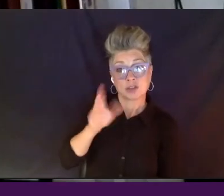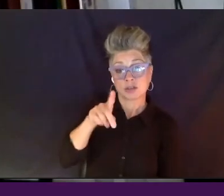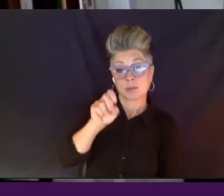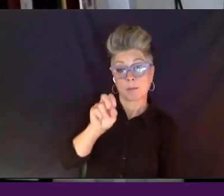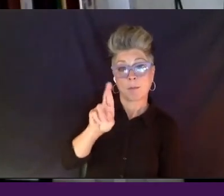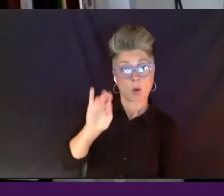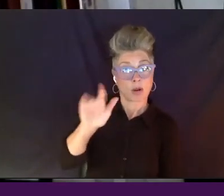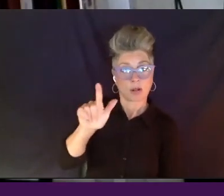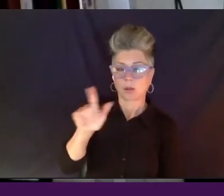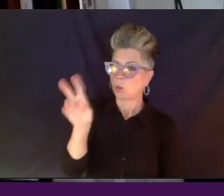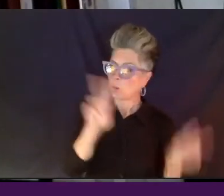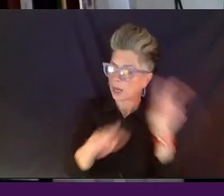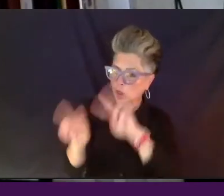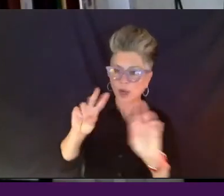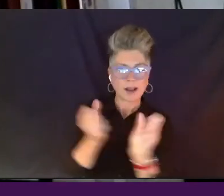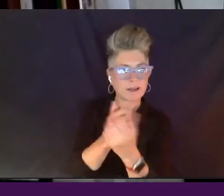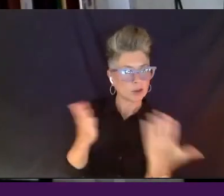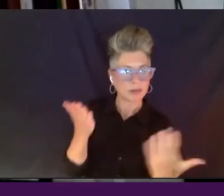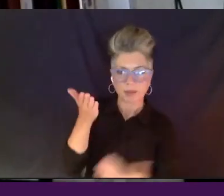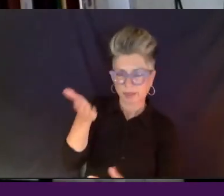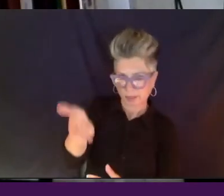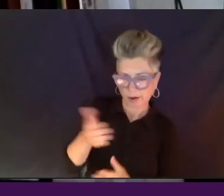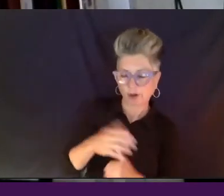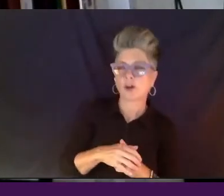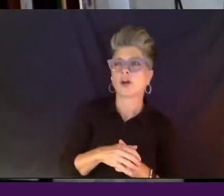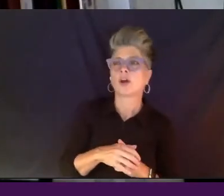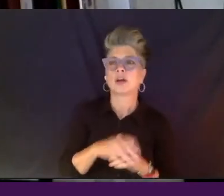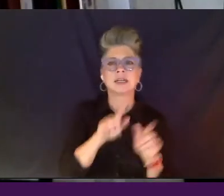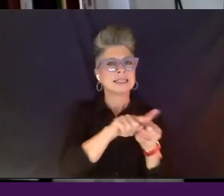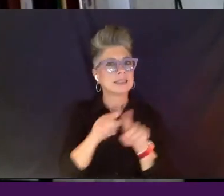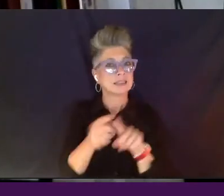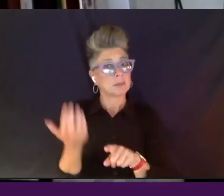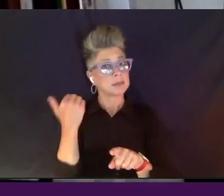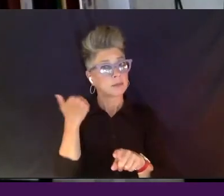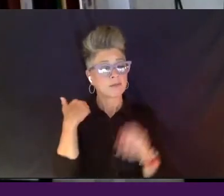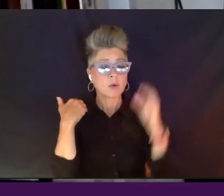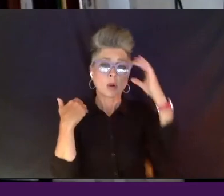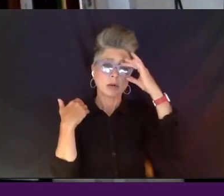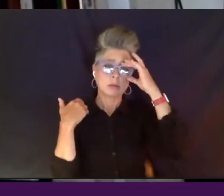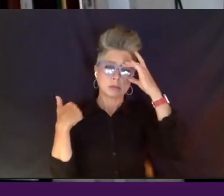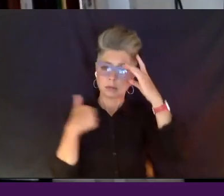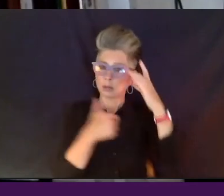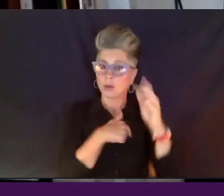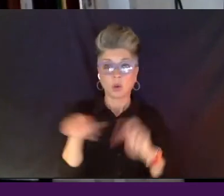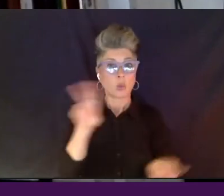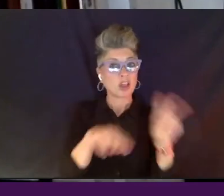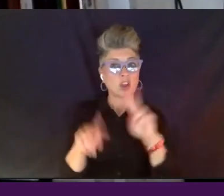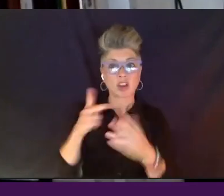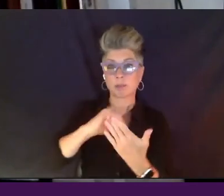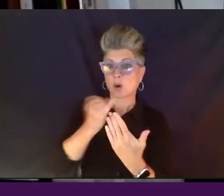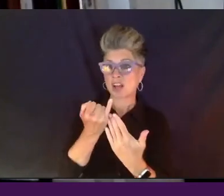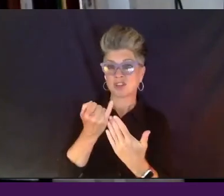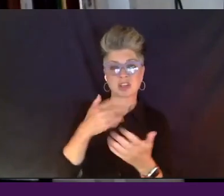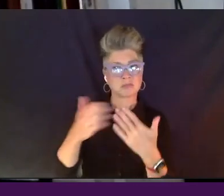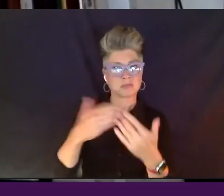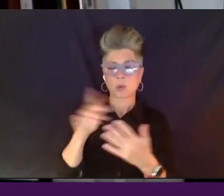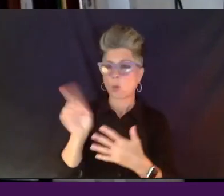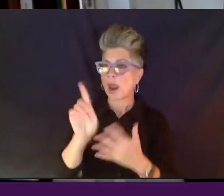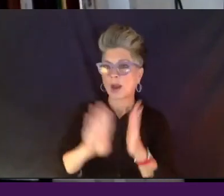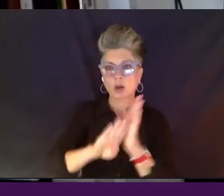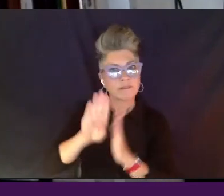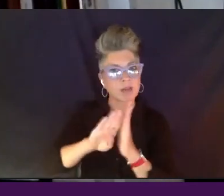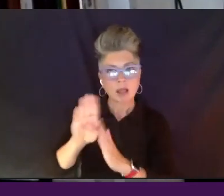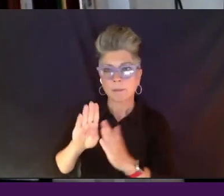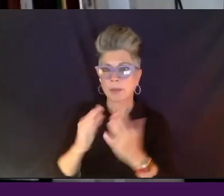portal. I think as we said before, we look at projects at all stages of development, whether it's just an